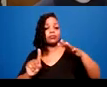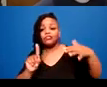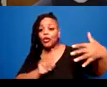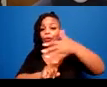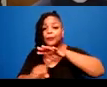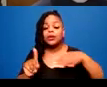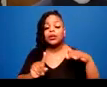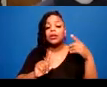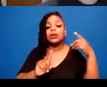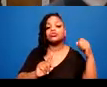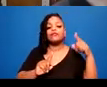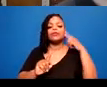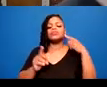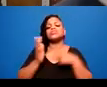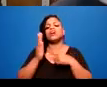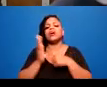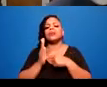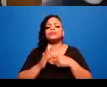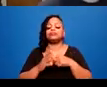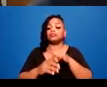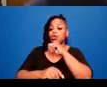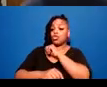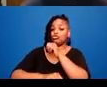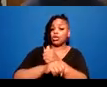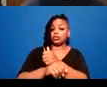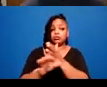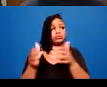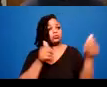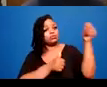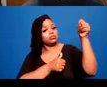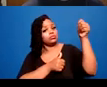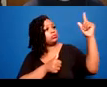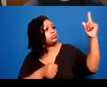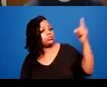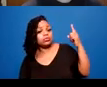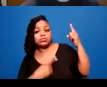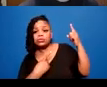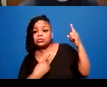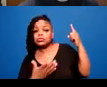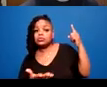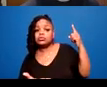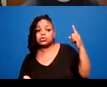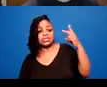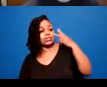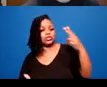authoritarianism, uniforms, atmosphere of a space,